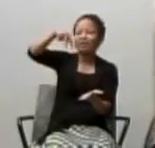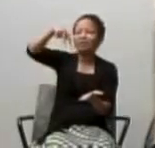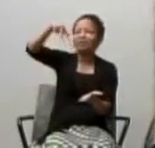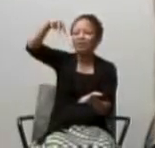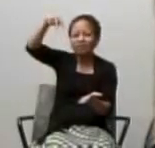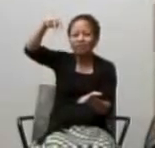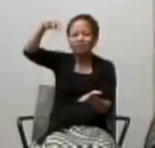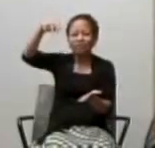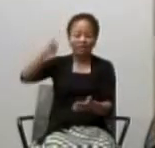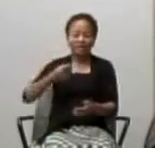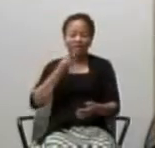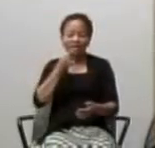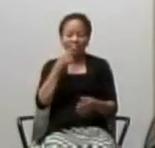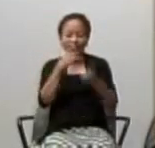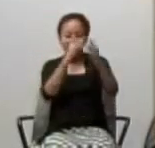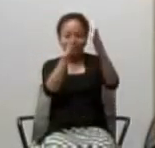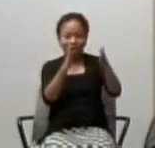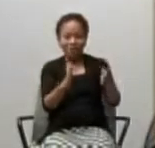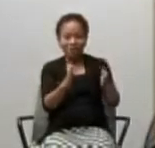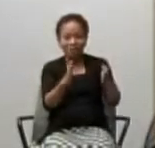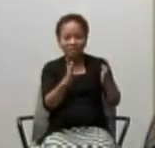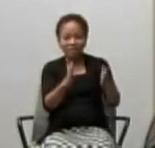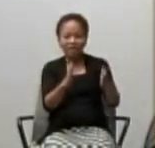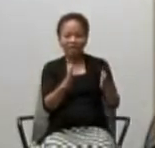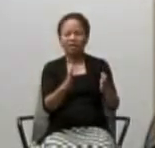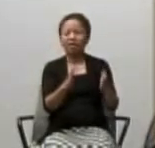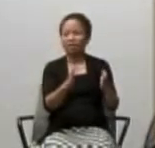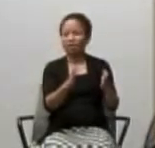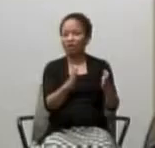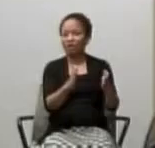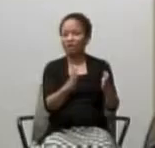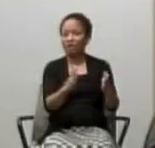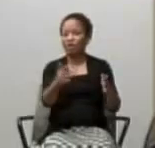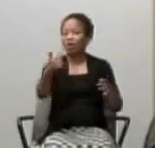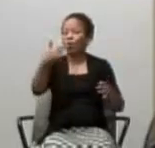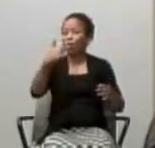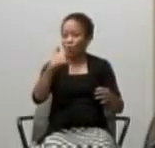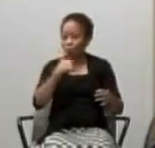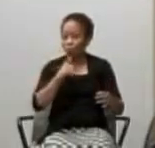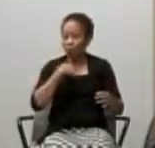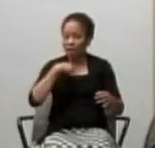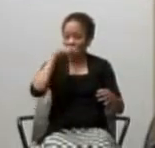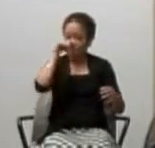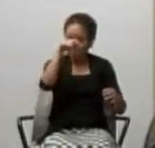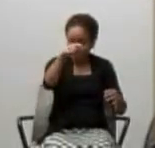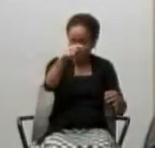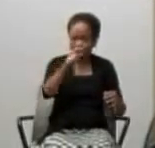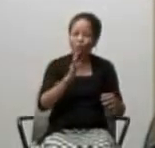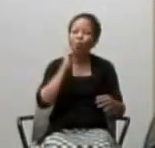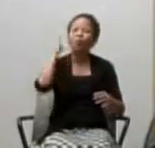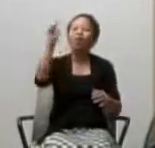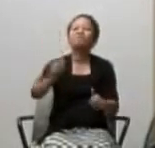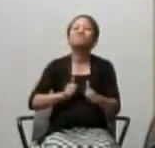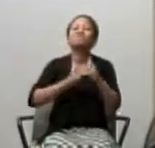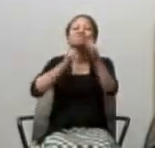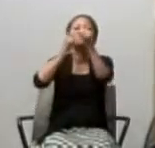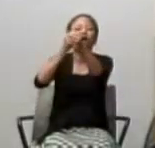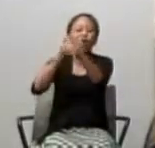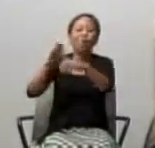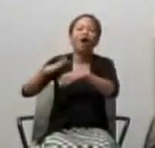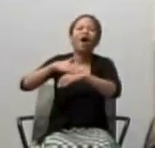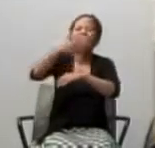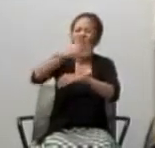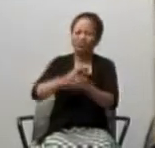disciples, as he is saying to us, where he has gone, we too are invited to follow.